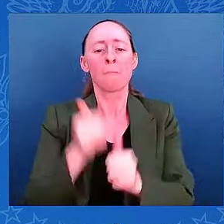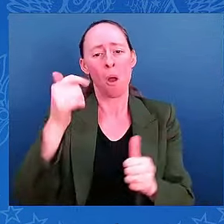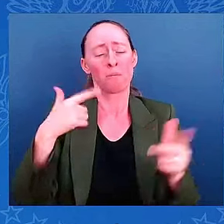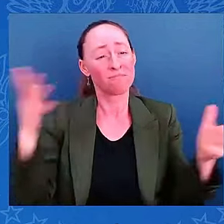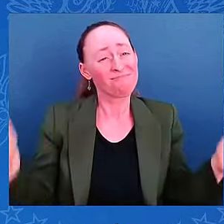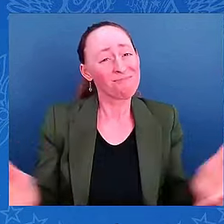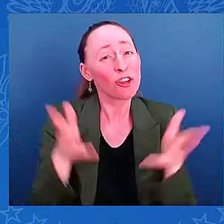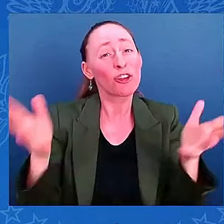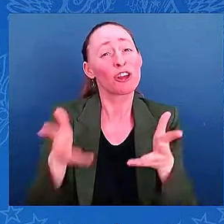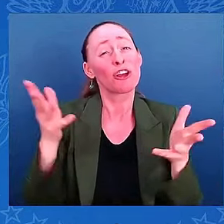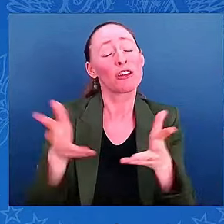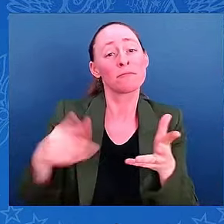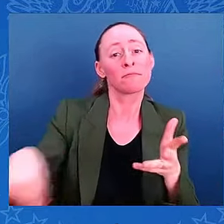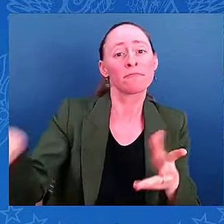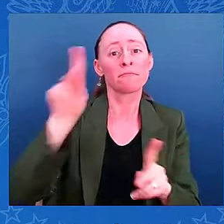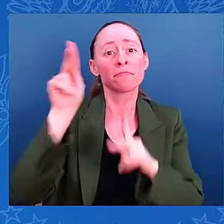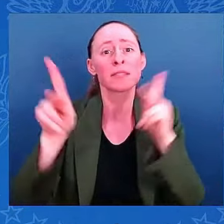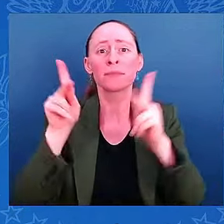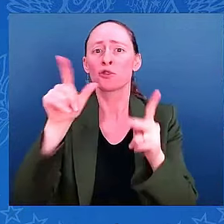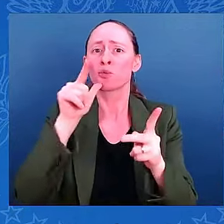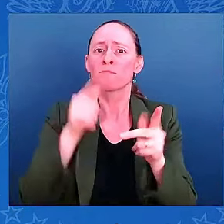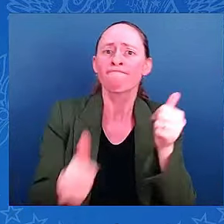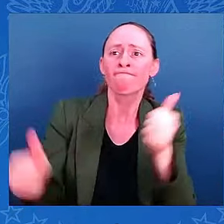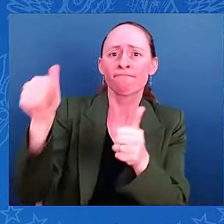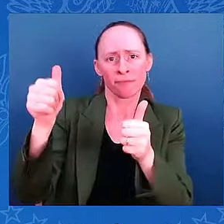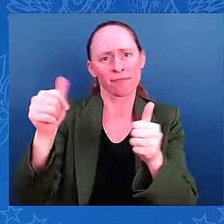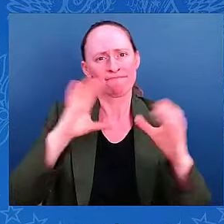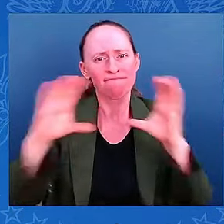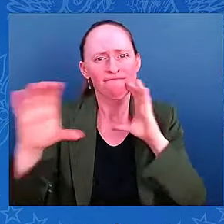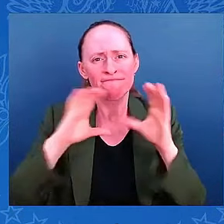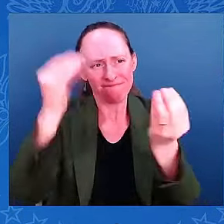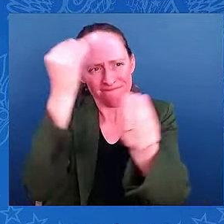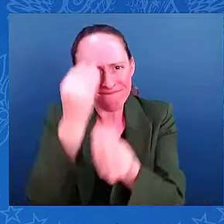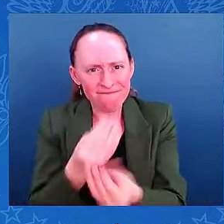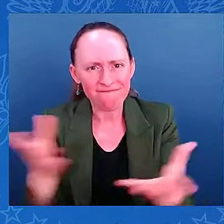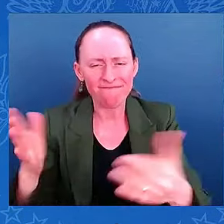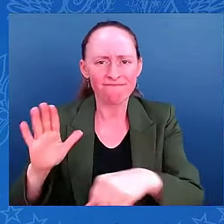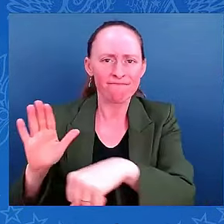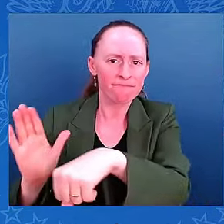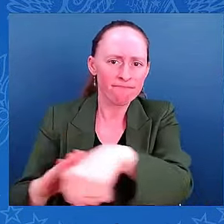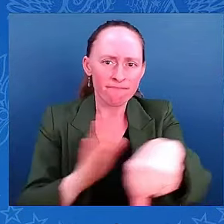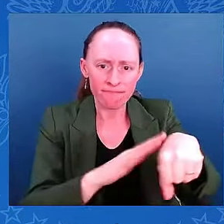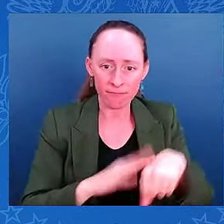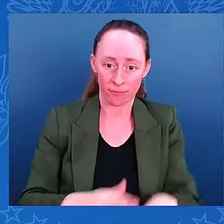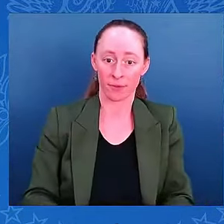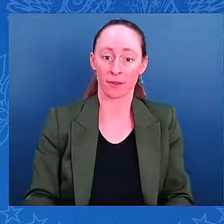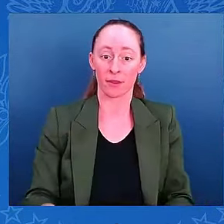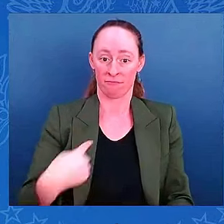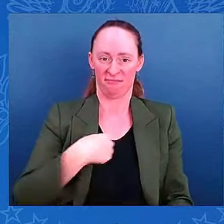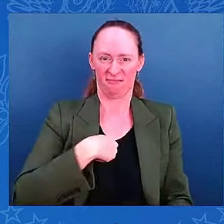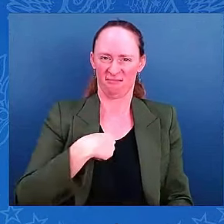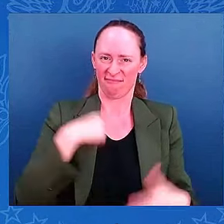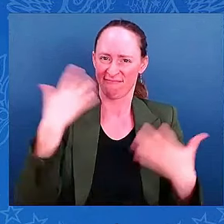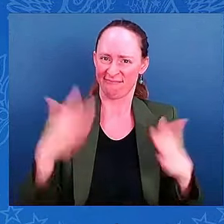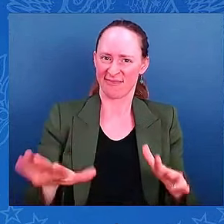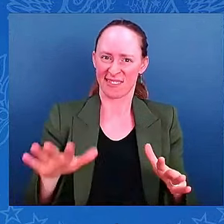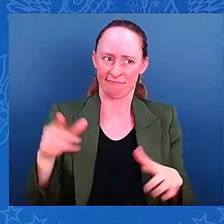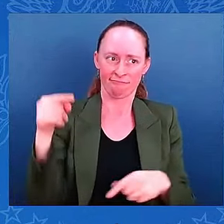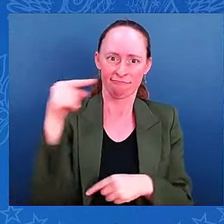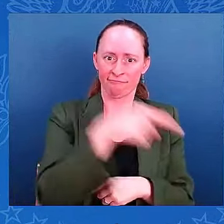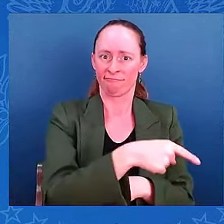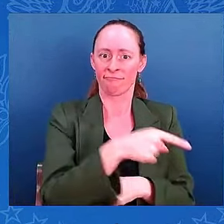I was in Florida on Monday. I met with the mayor of Tampa as well as the mayor of St. Petersburg, and we saw people